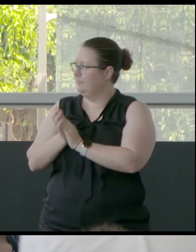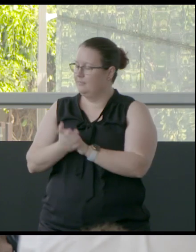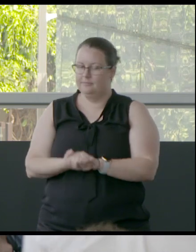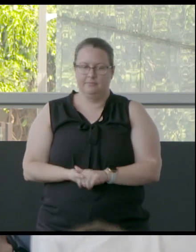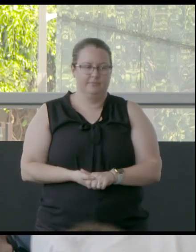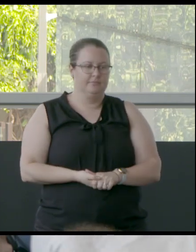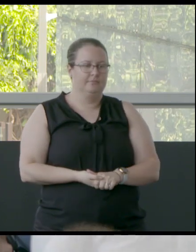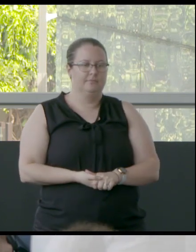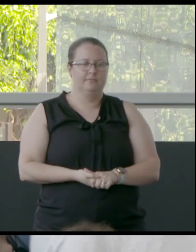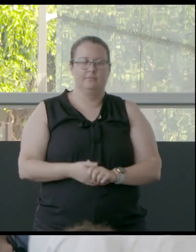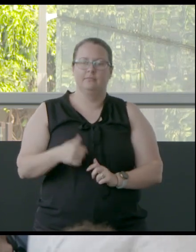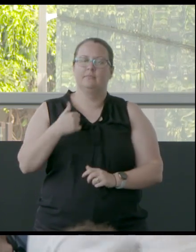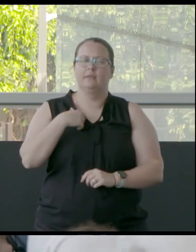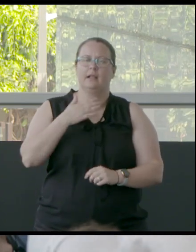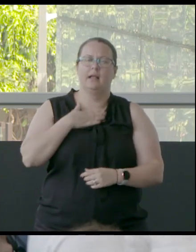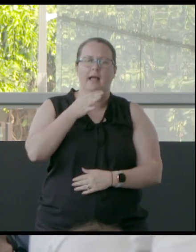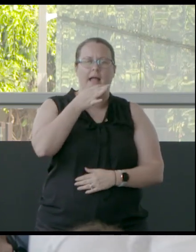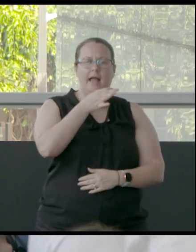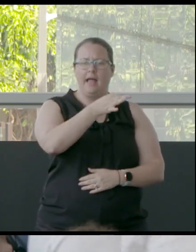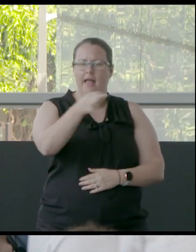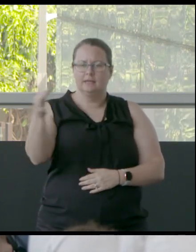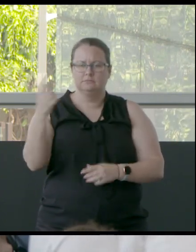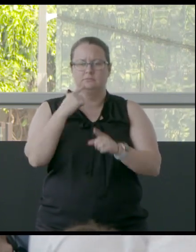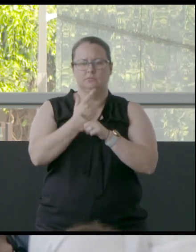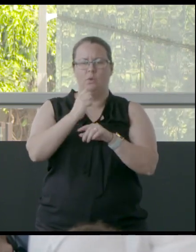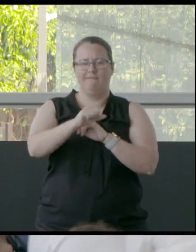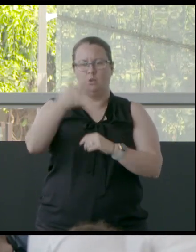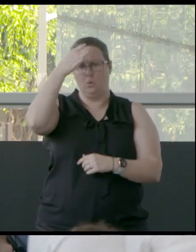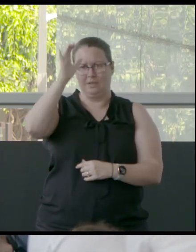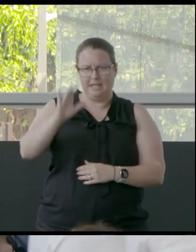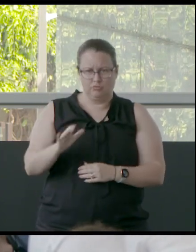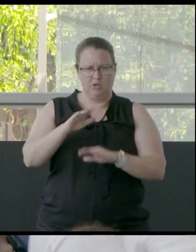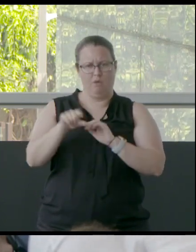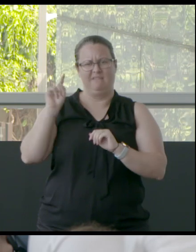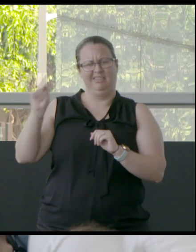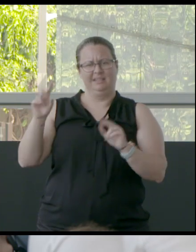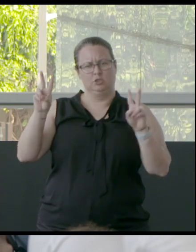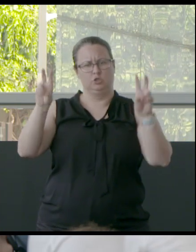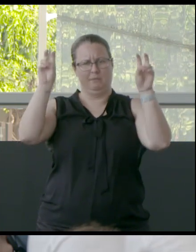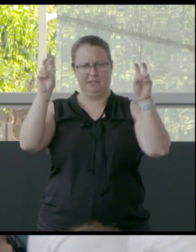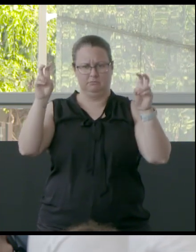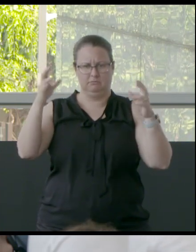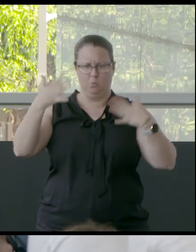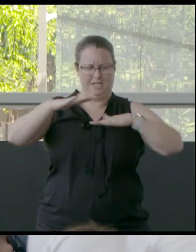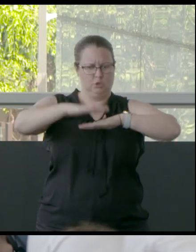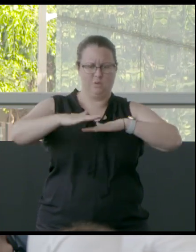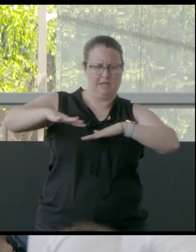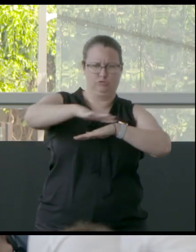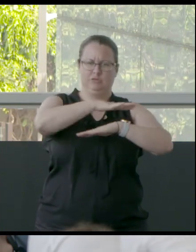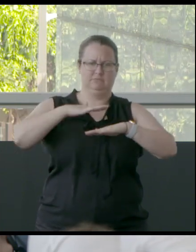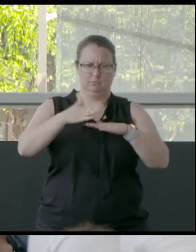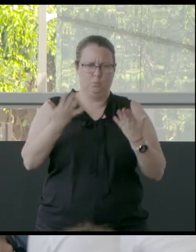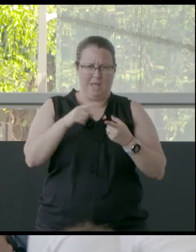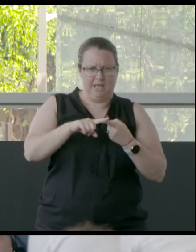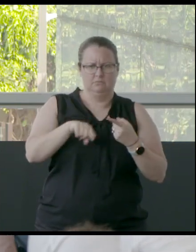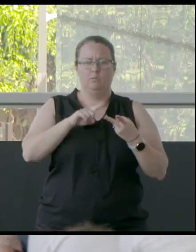And I'd like to ask each of you to talk about your country in relation to this topic. Precisely where it is, talk